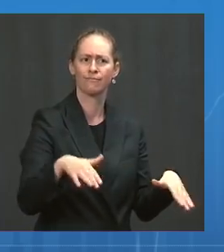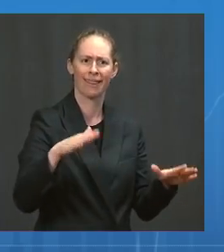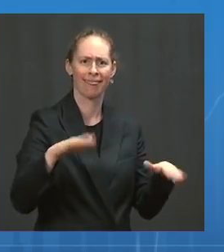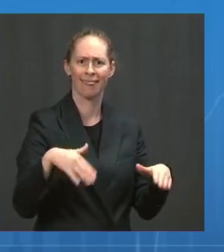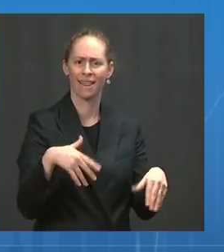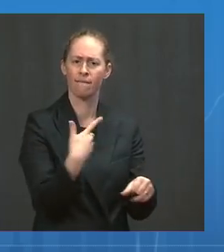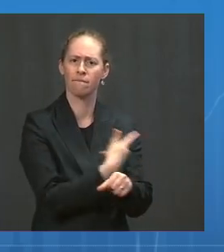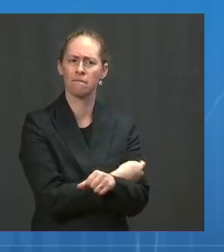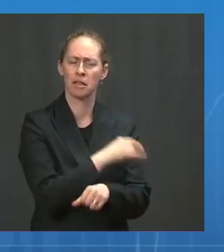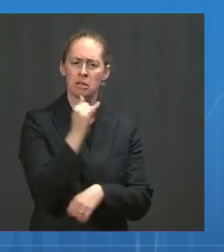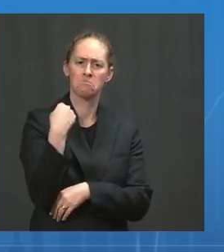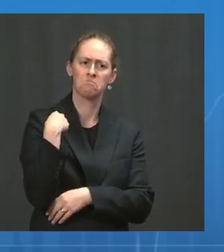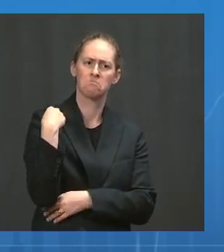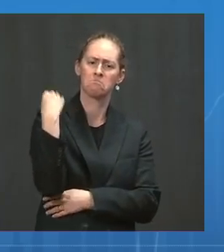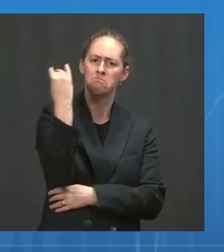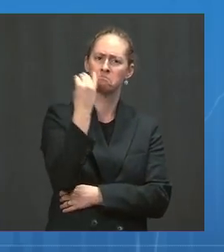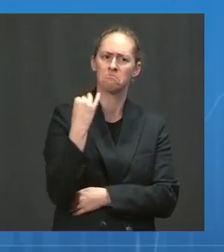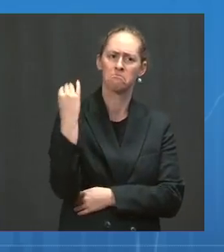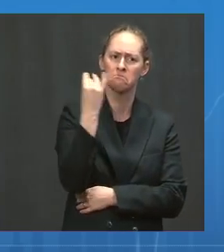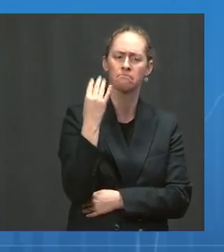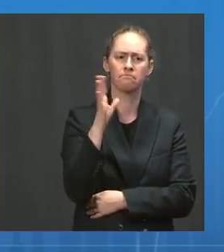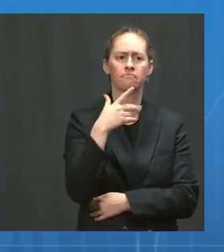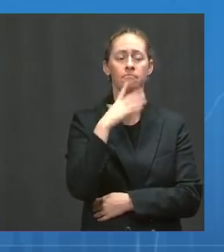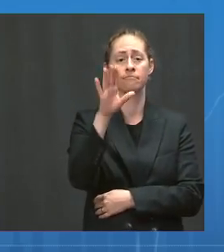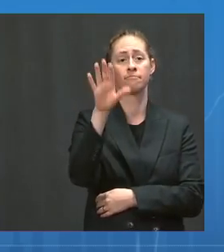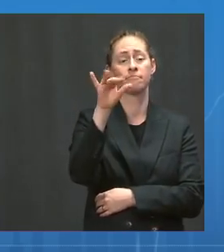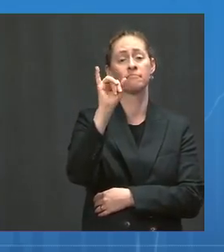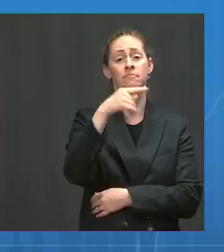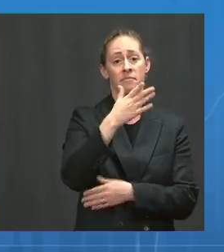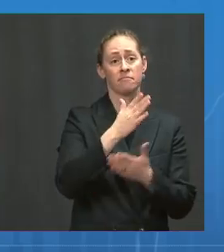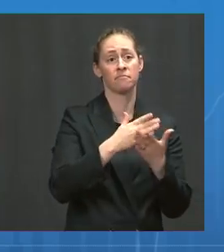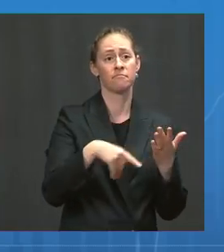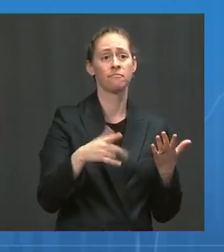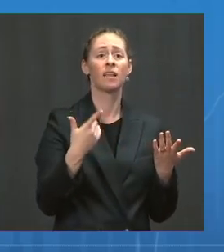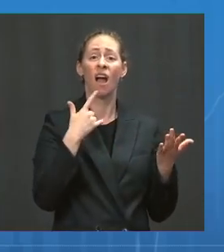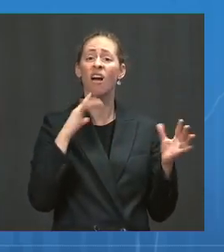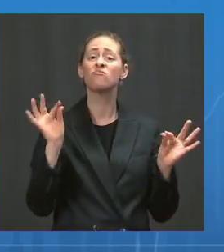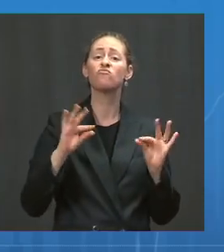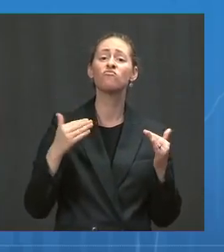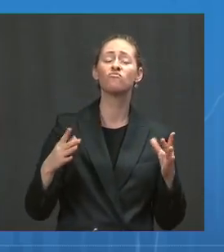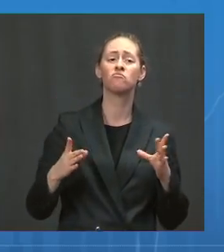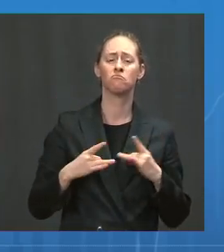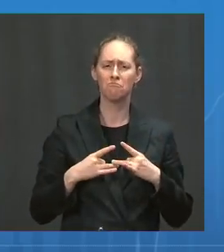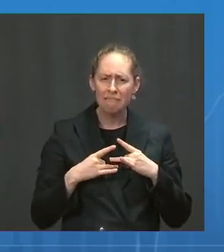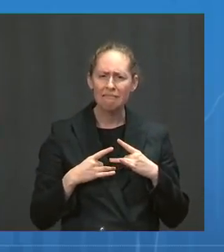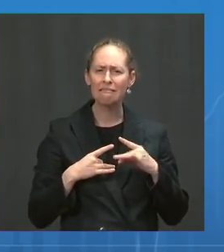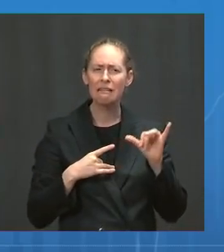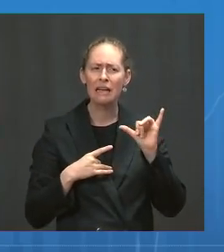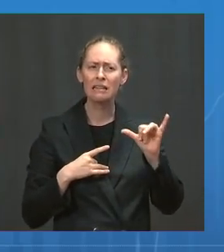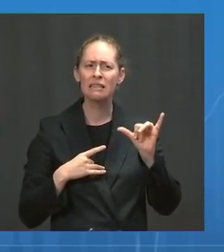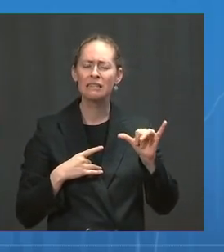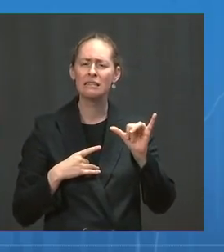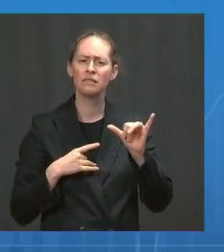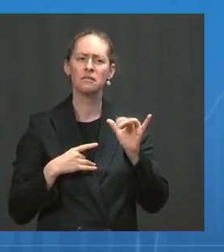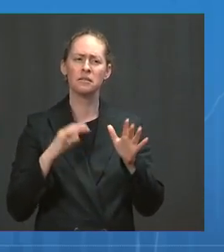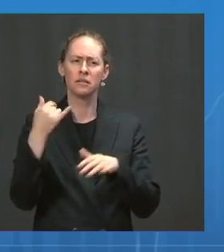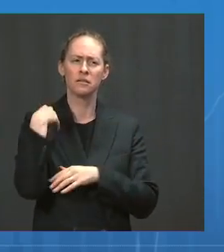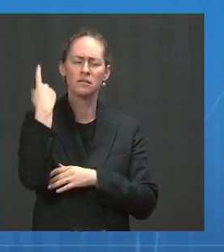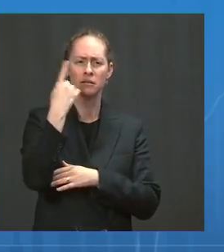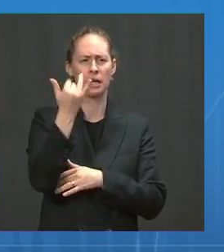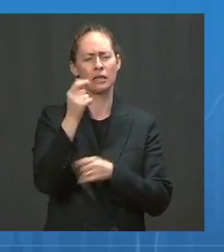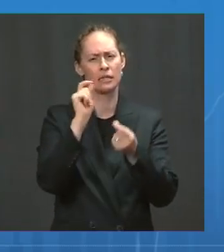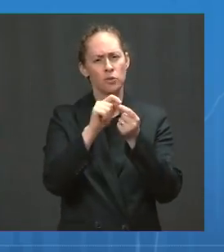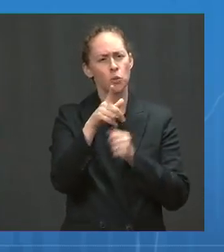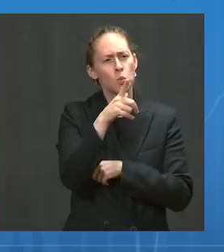infected with coronavirus. So I'm wondering if you all can paint a picture of who is actually being hospitalized by the Delta